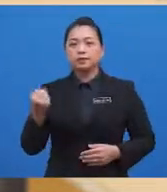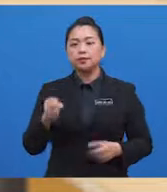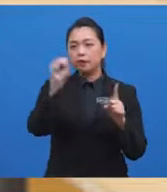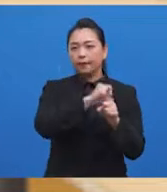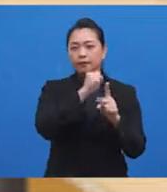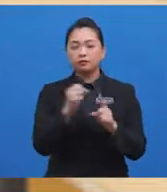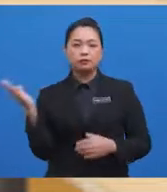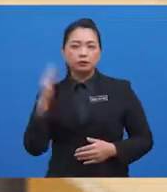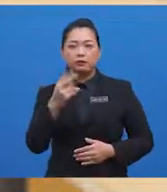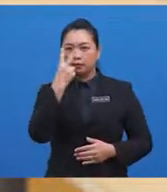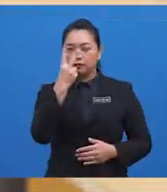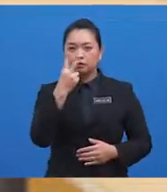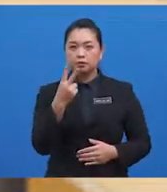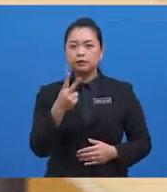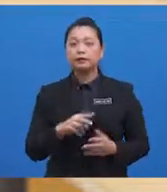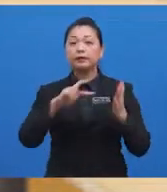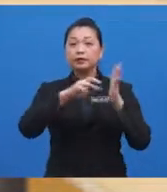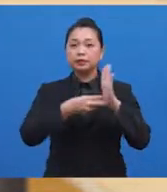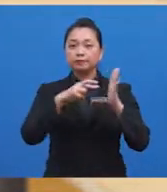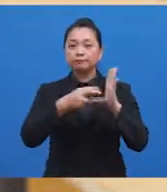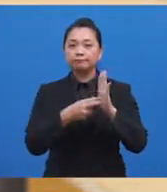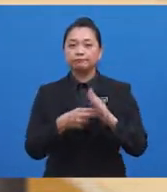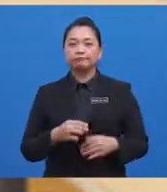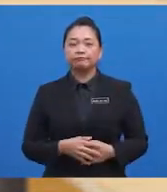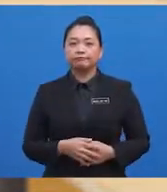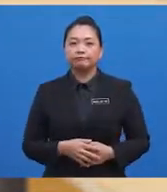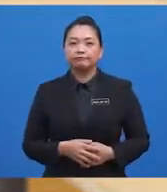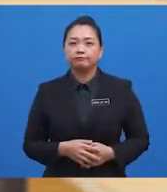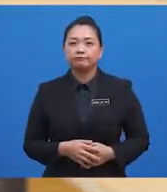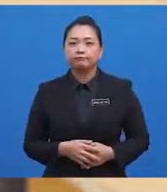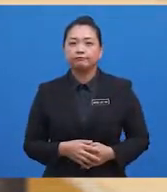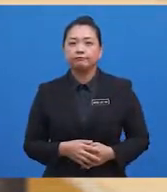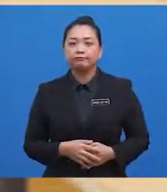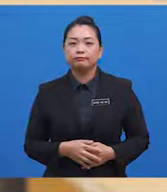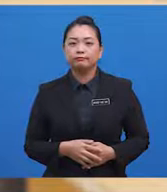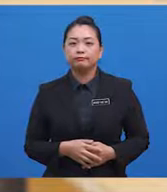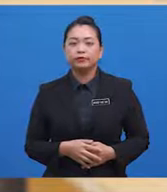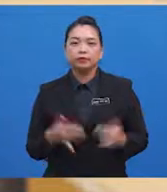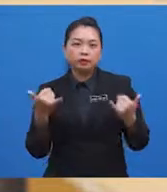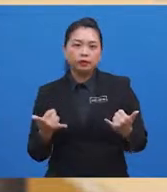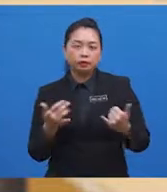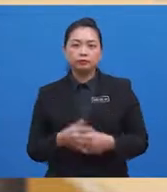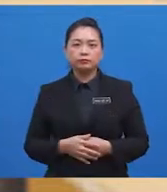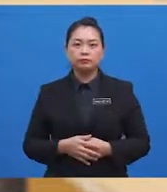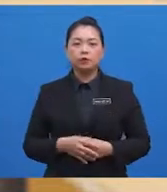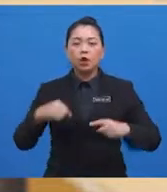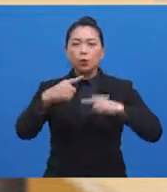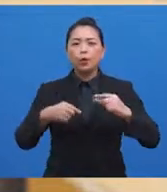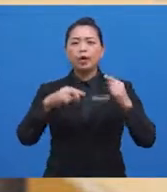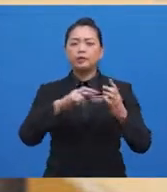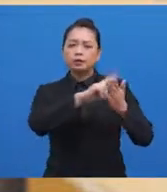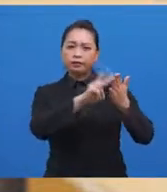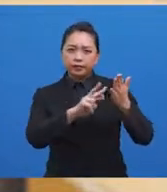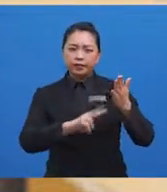let's look at the definition of making inferences when reading. Now, when reading